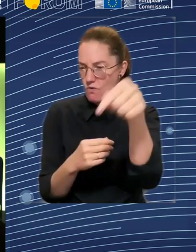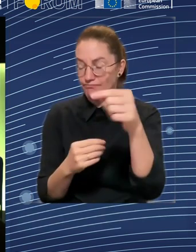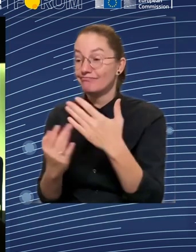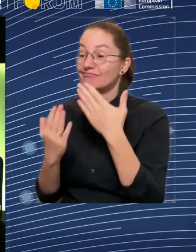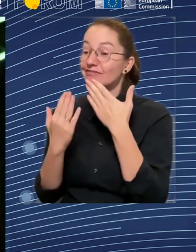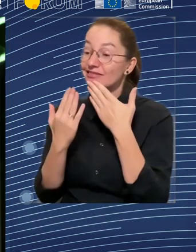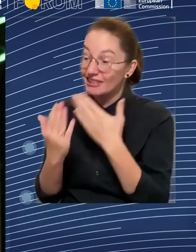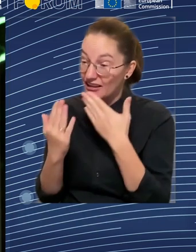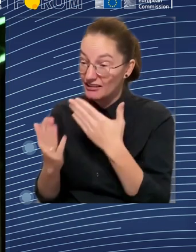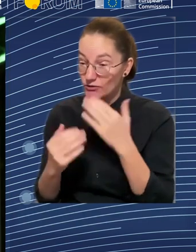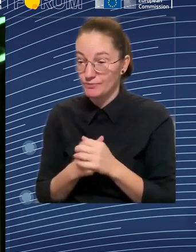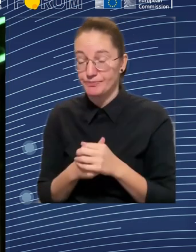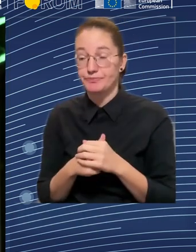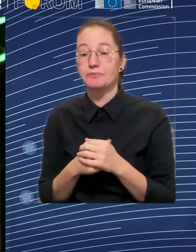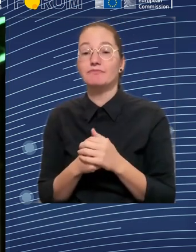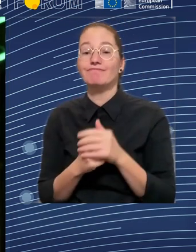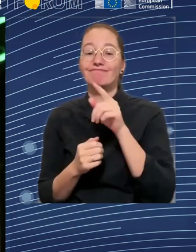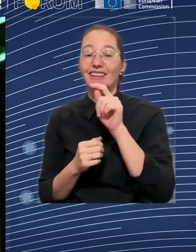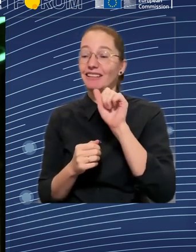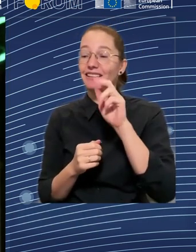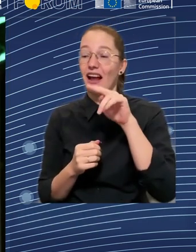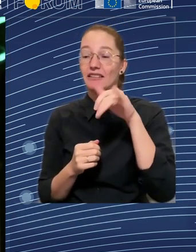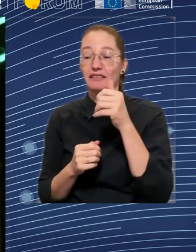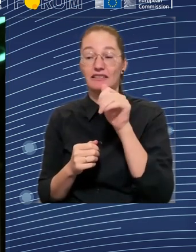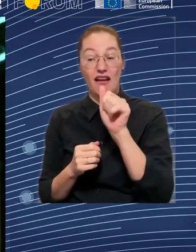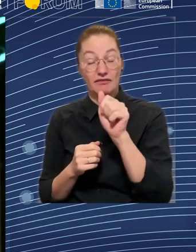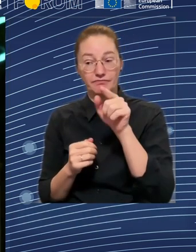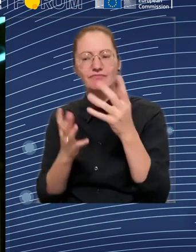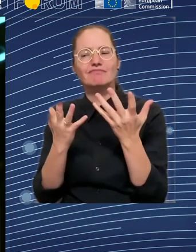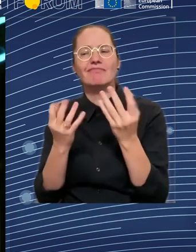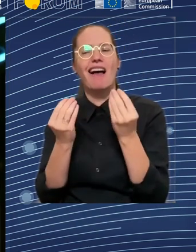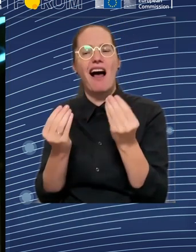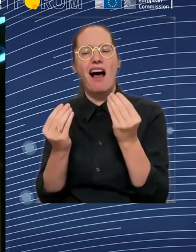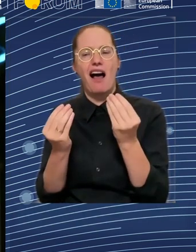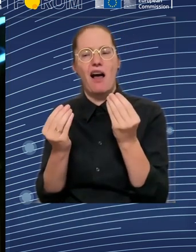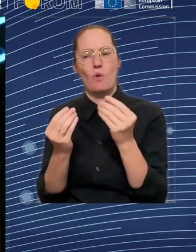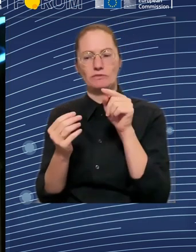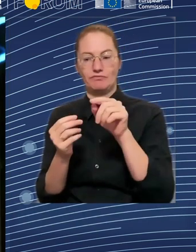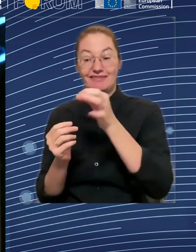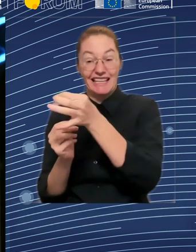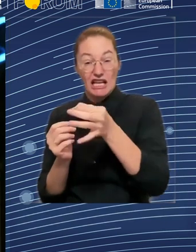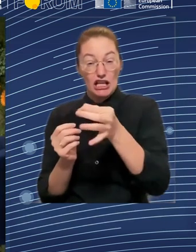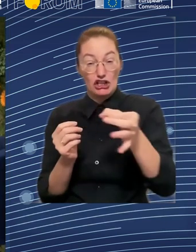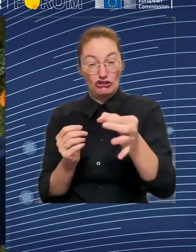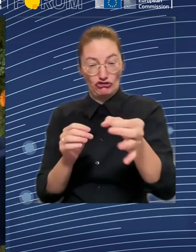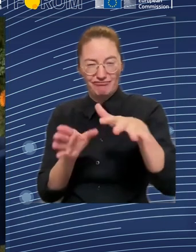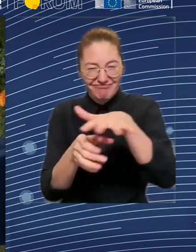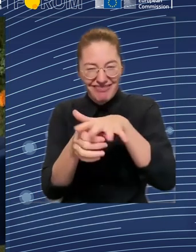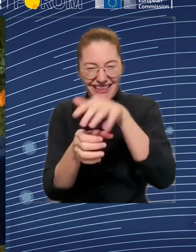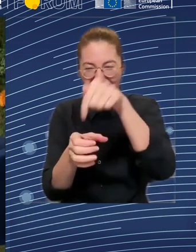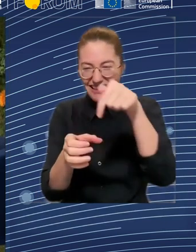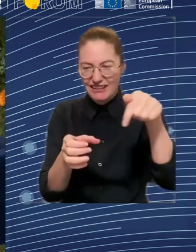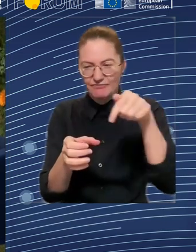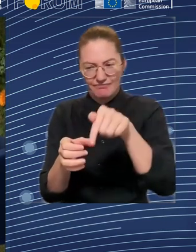to us how those different layers of governance work, particularly concerning employment and social dynamics. I think that